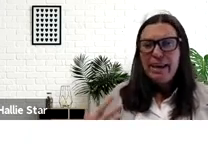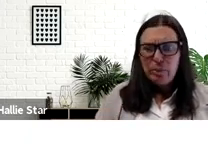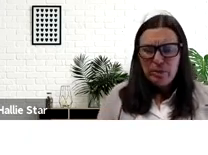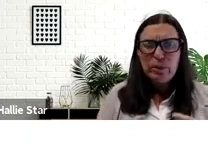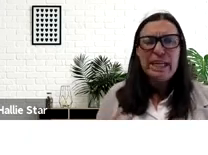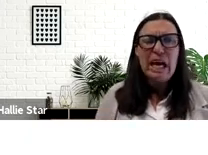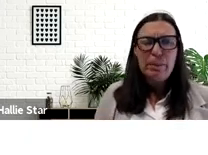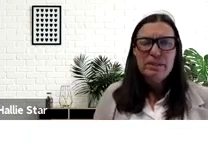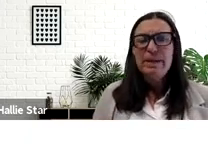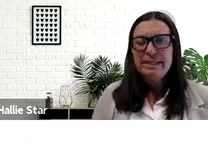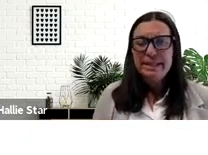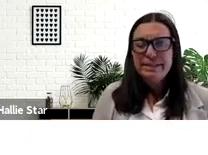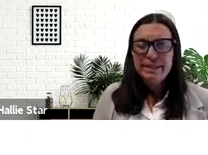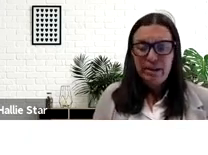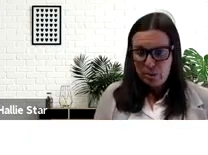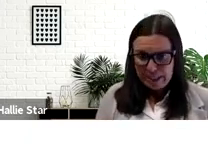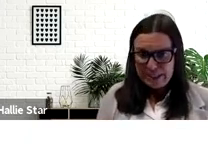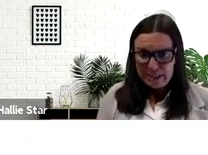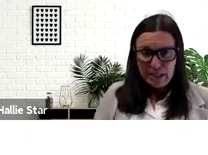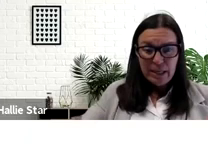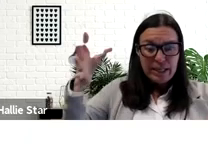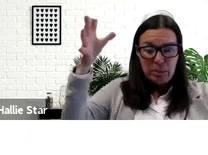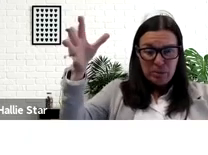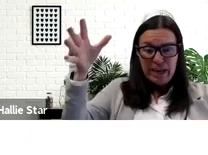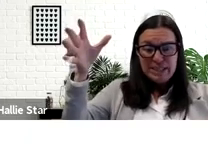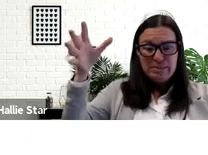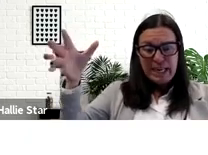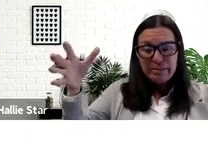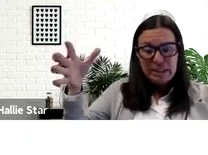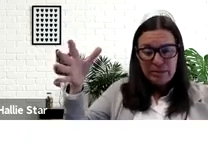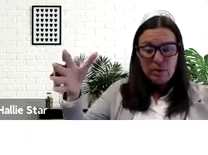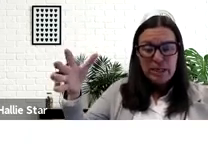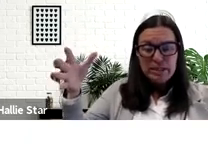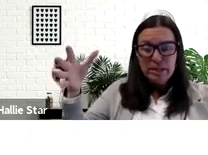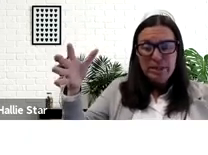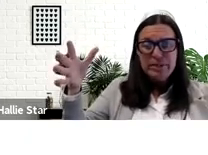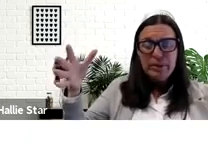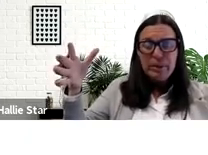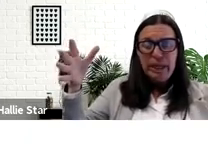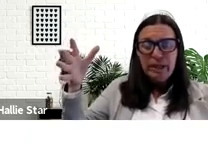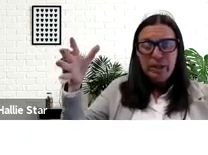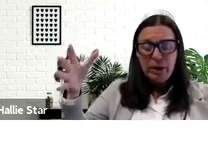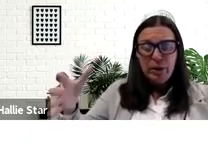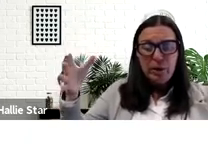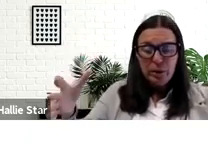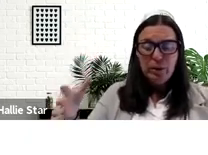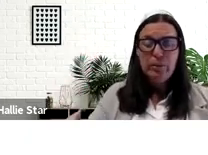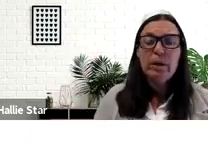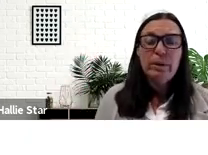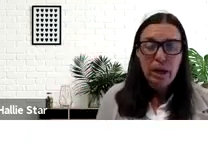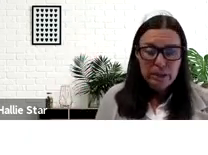they can really help us make sense of the present. They can provide some scaffolding for us, so that we know